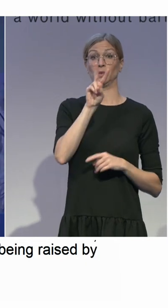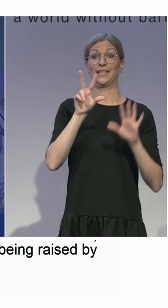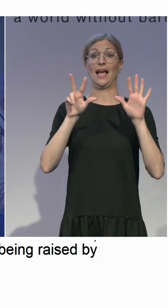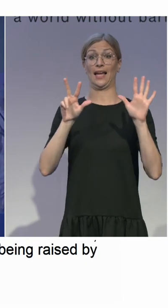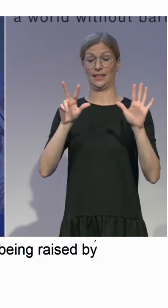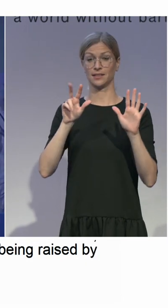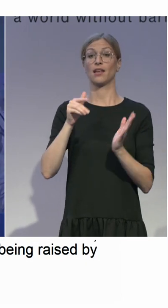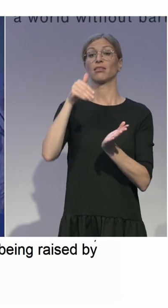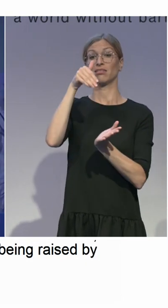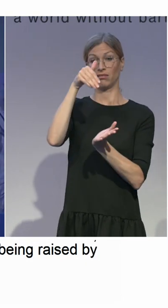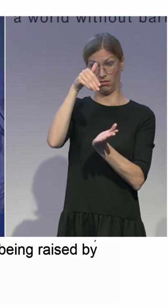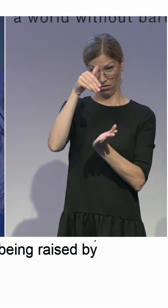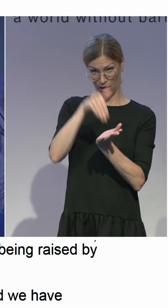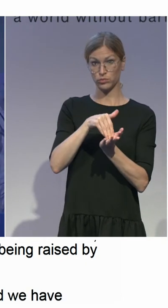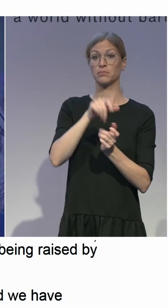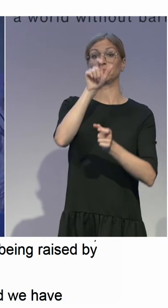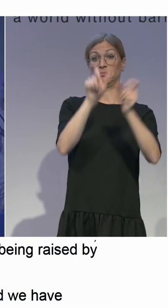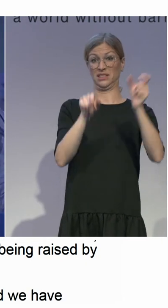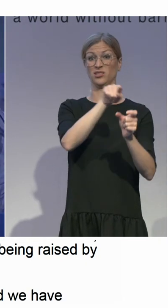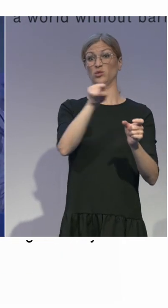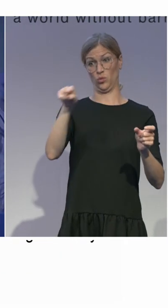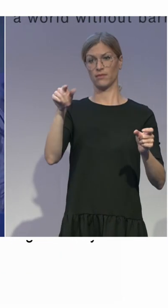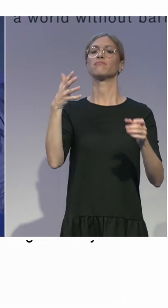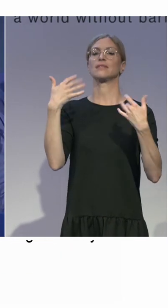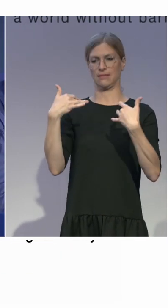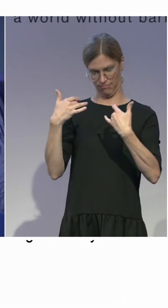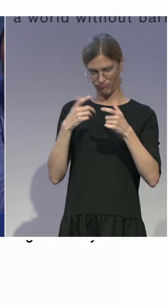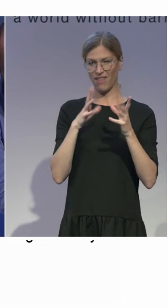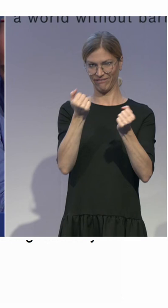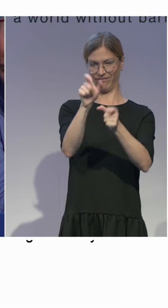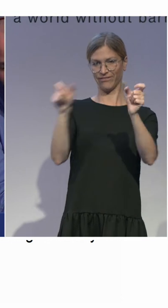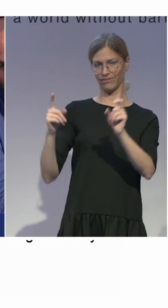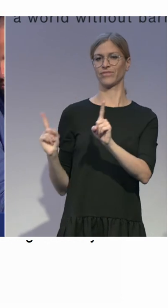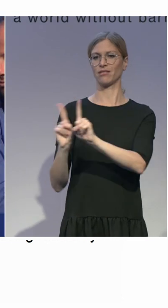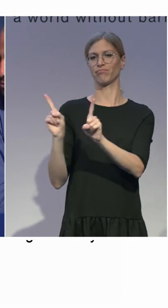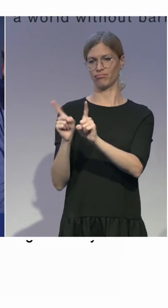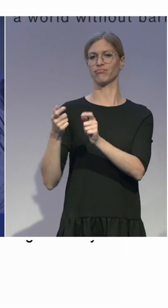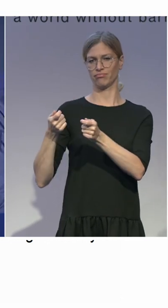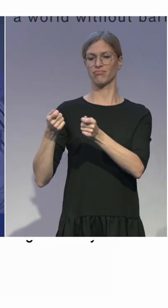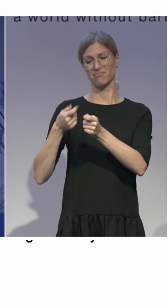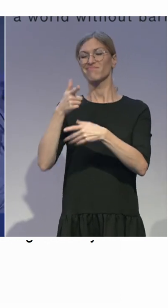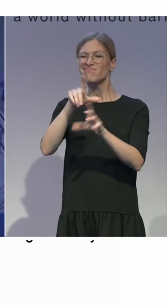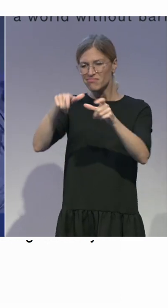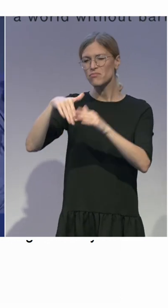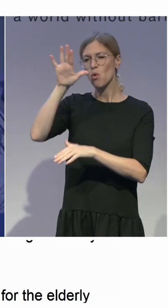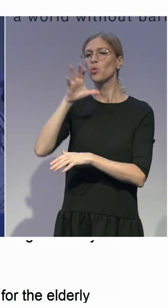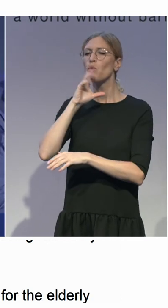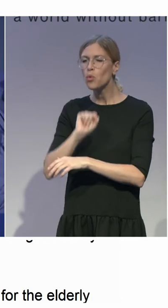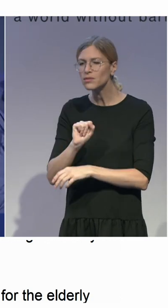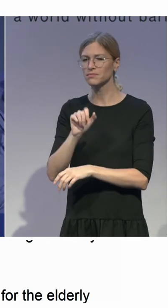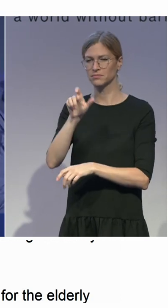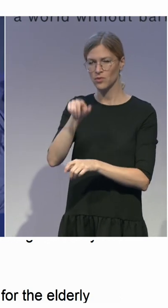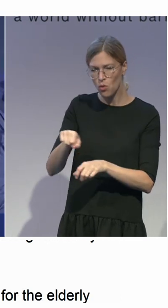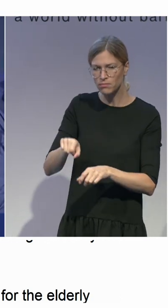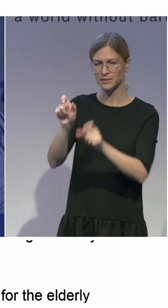around the same number for elderly. But this law is relatively new. And I hope to